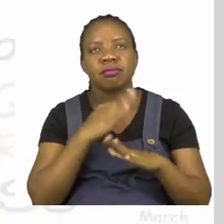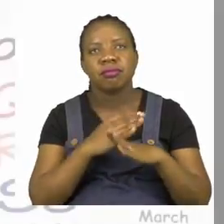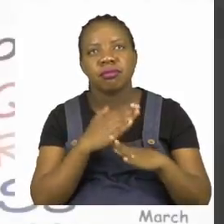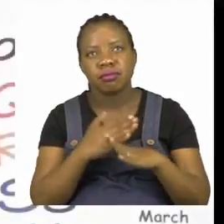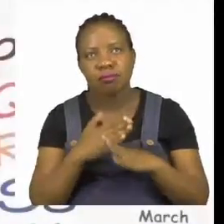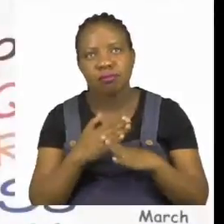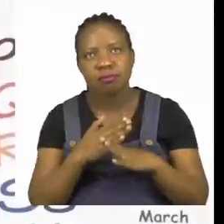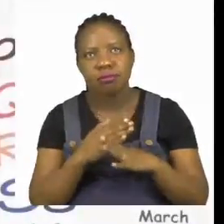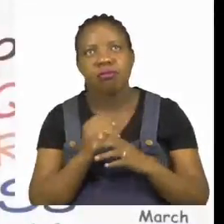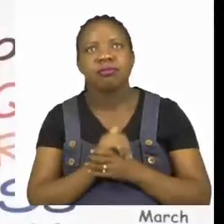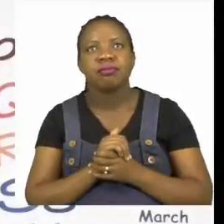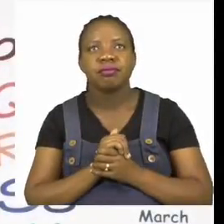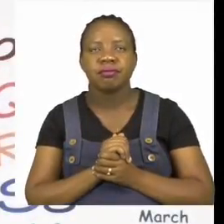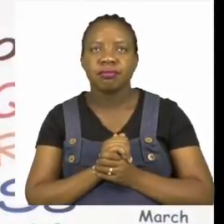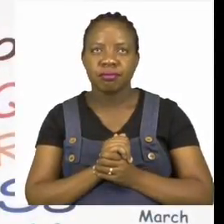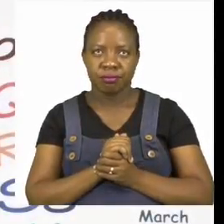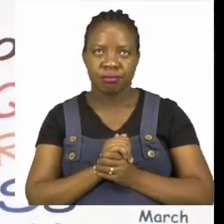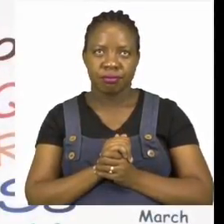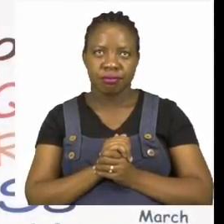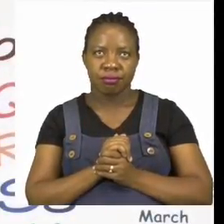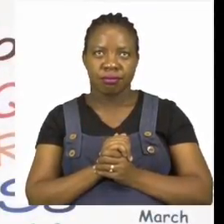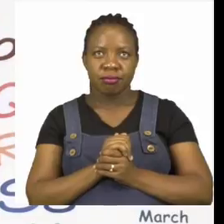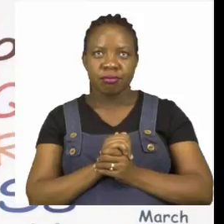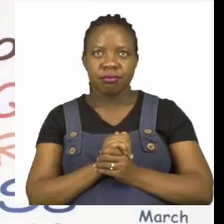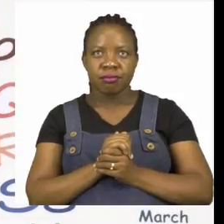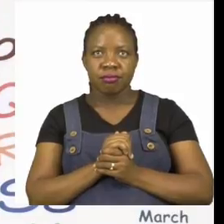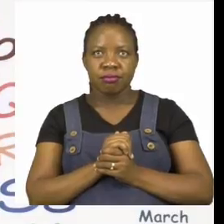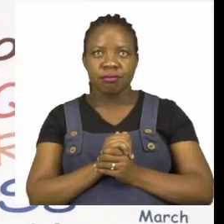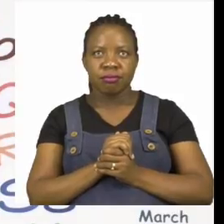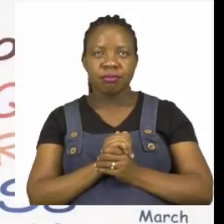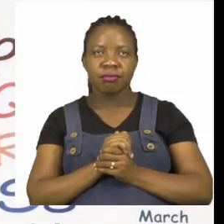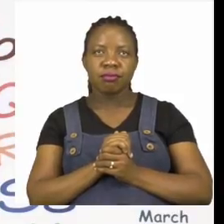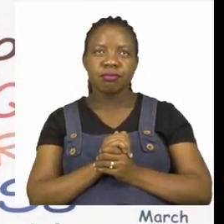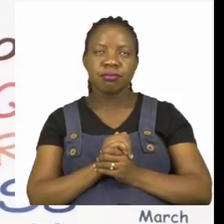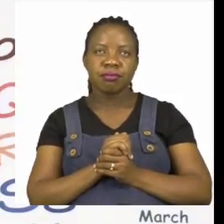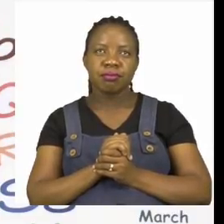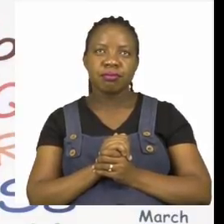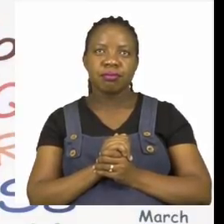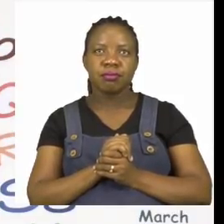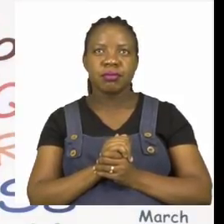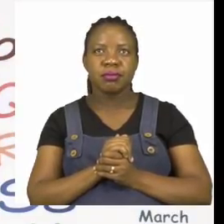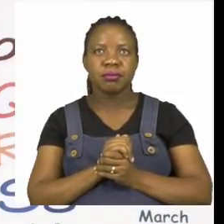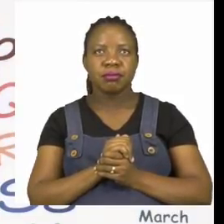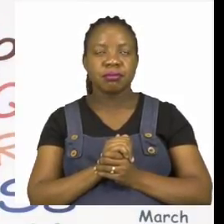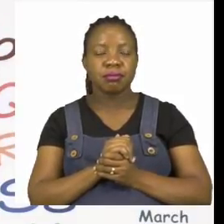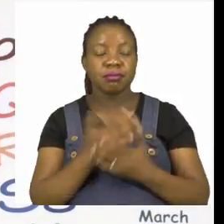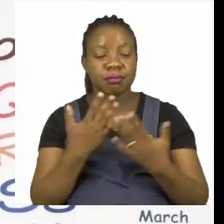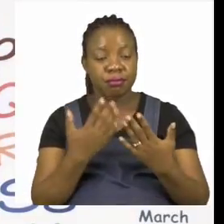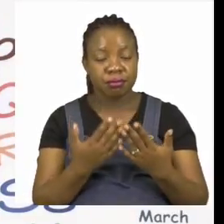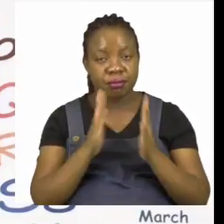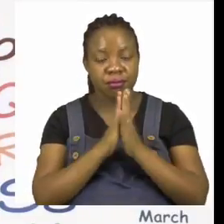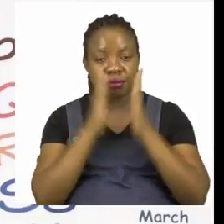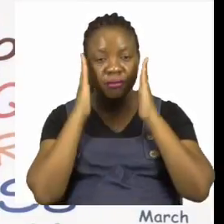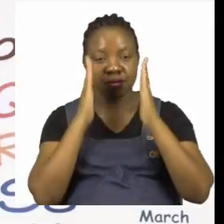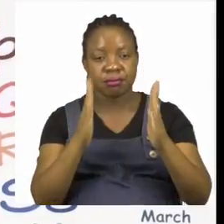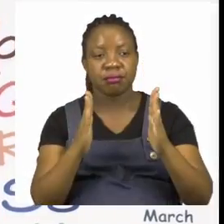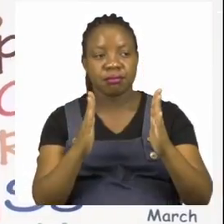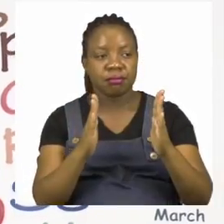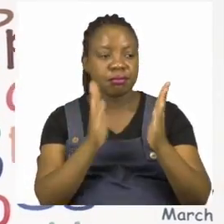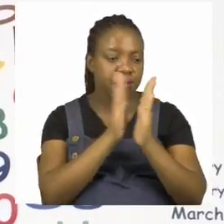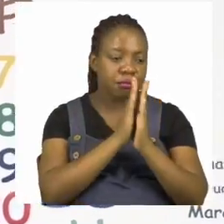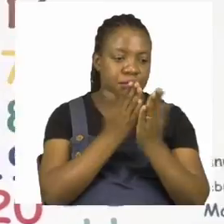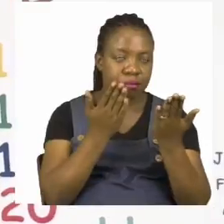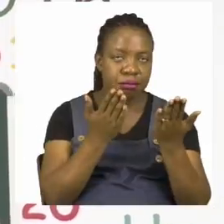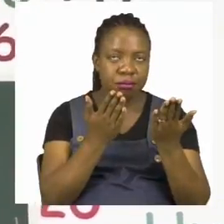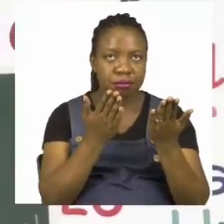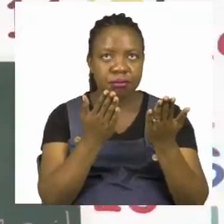at the board. Now I want you to follow me both on the board and in your booklet. We're going to do the first one that says